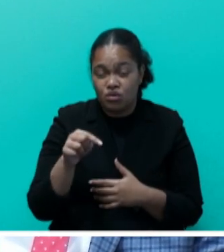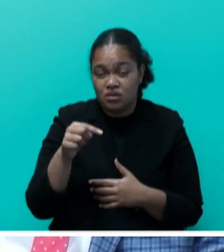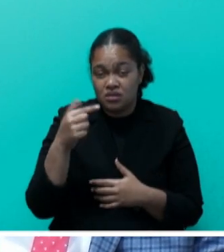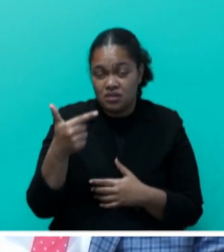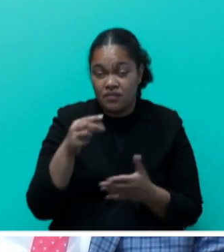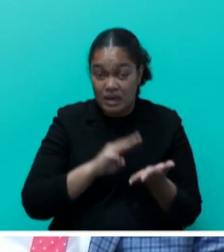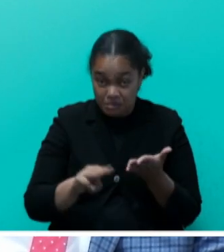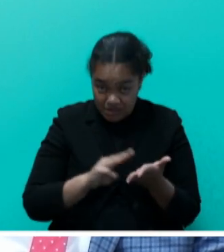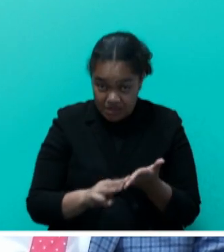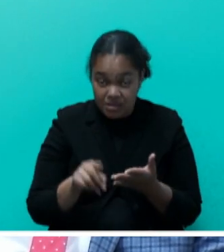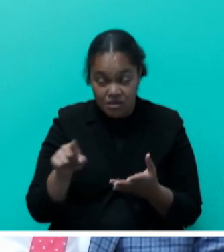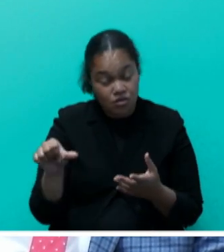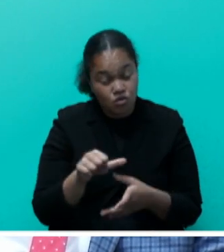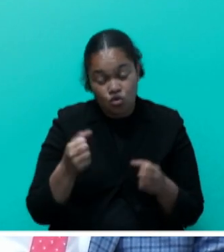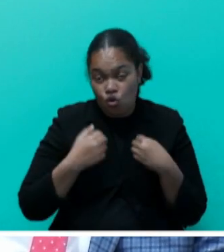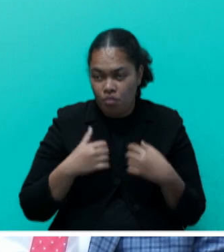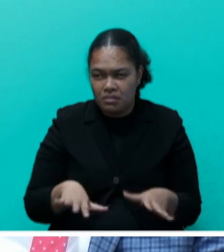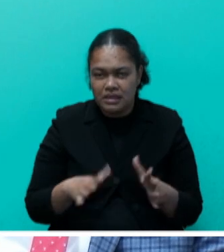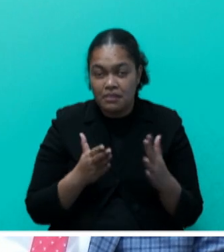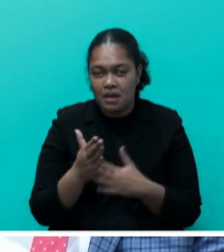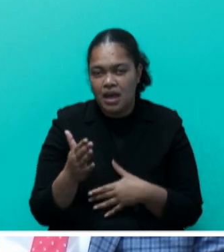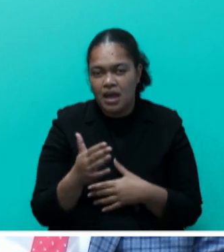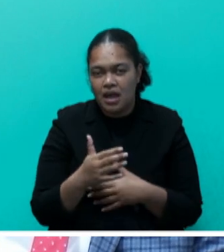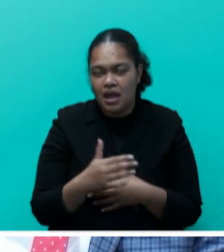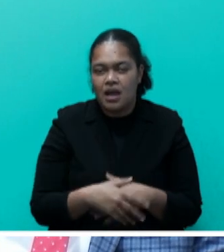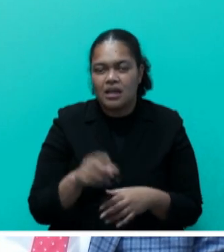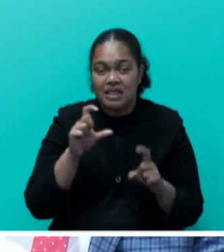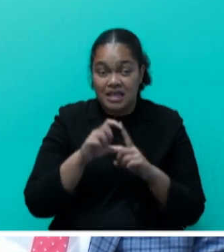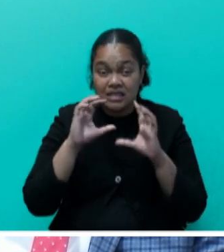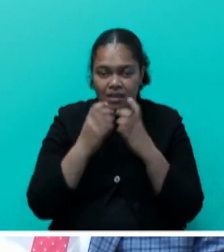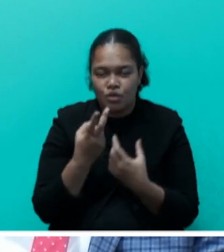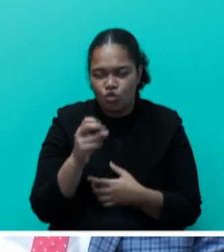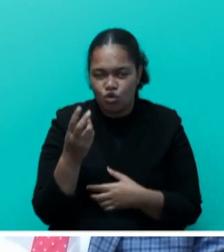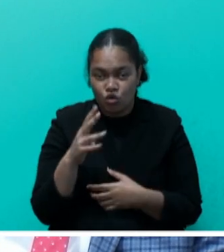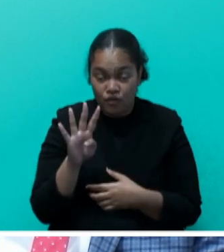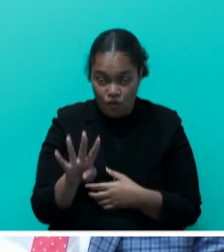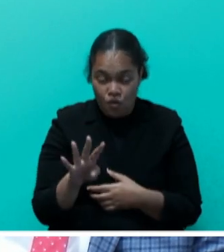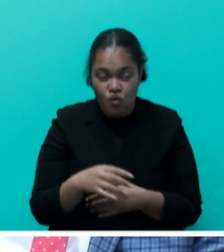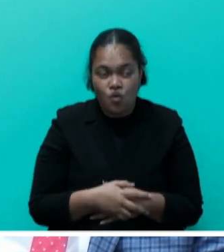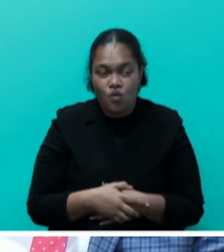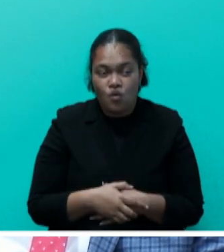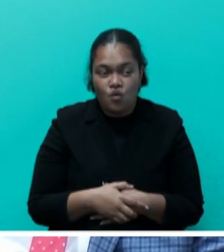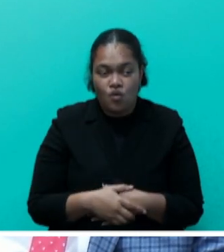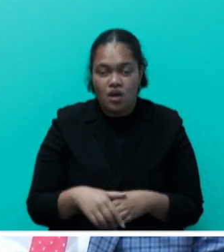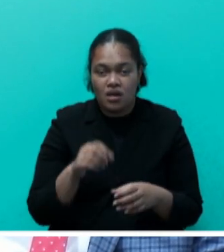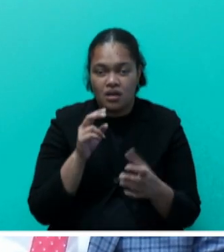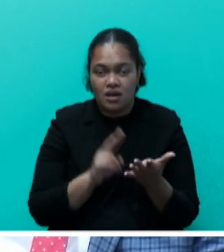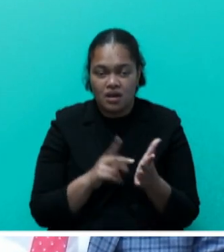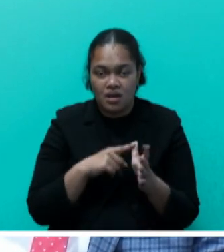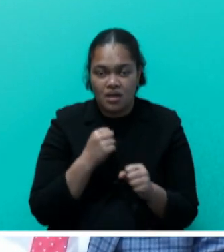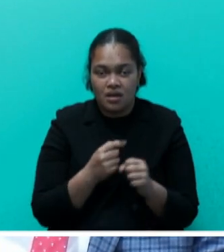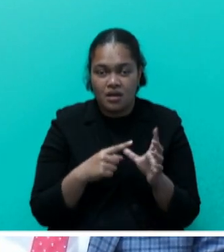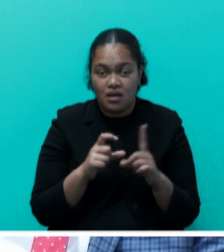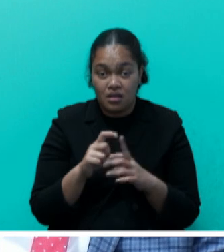which should be completed by December 2024. And Nangando to Nandela Trang